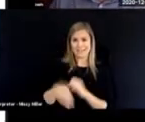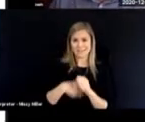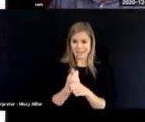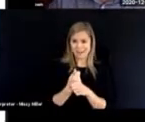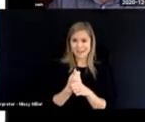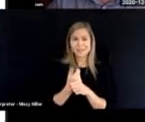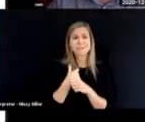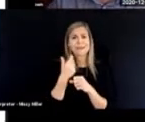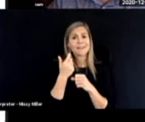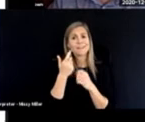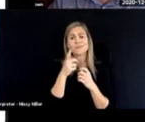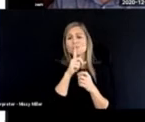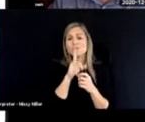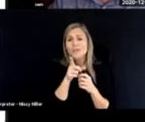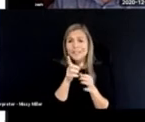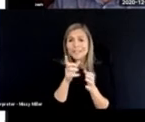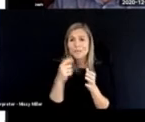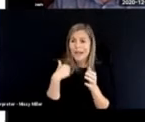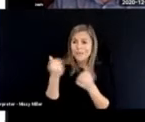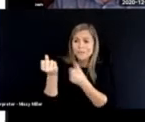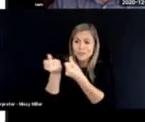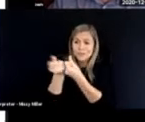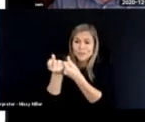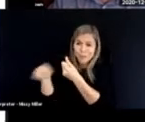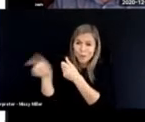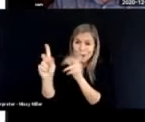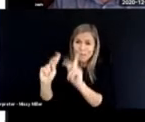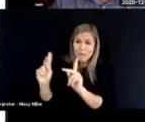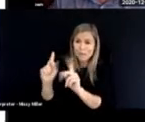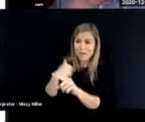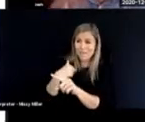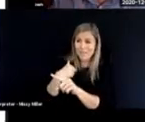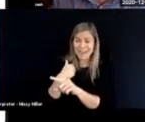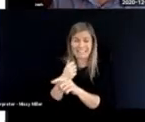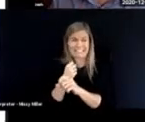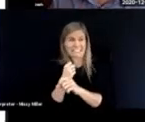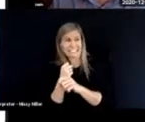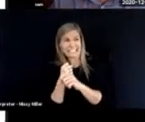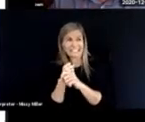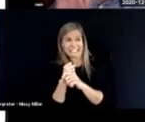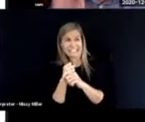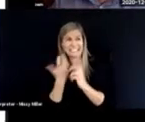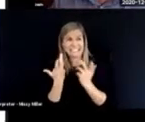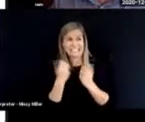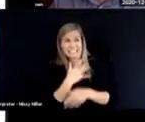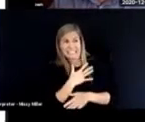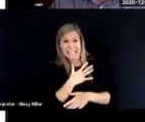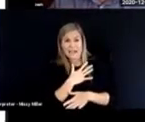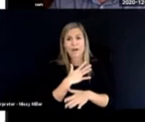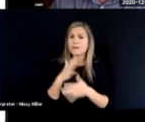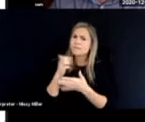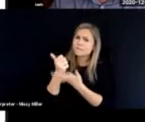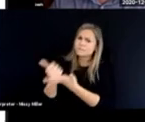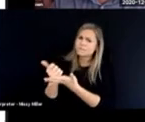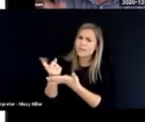years. So we need to be very supportive. If people look a bit resistant or a bit scared. Because it can be done. And it